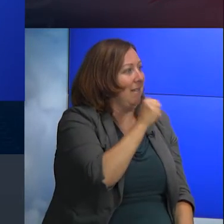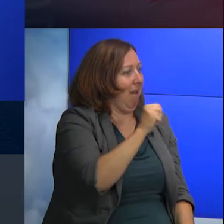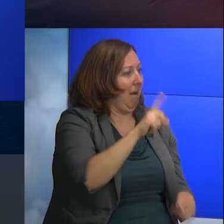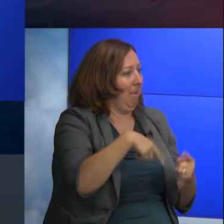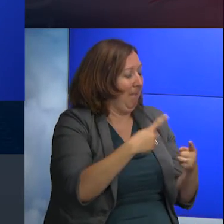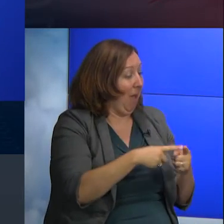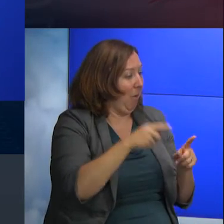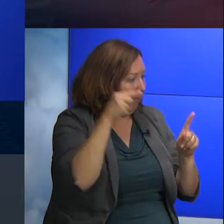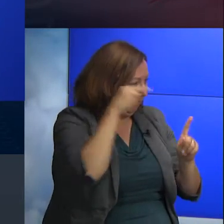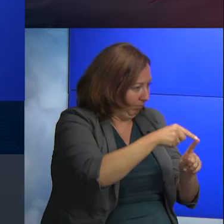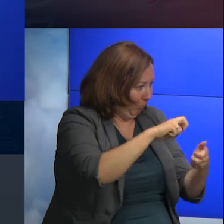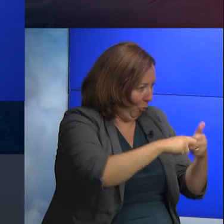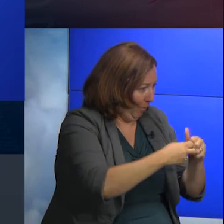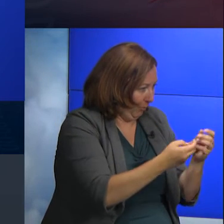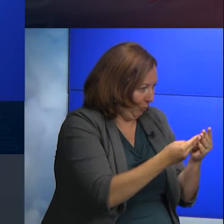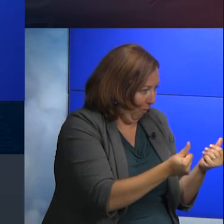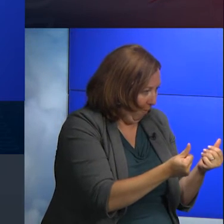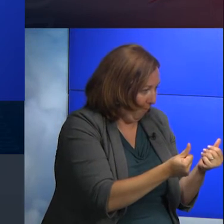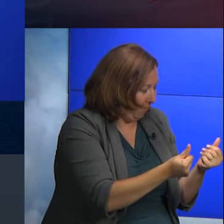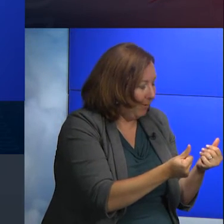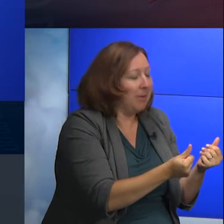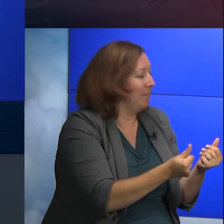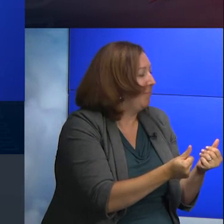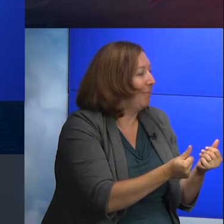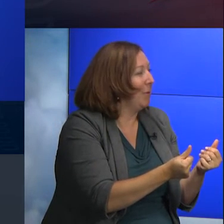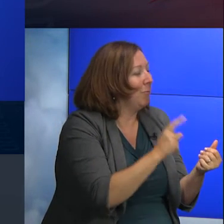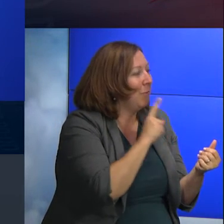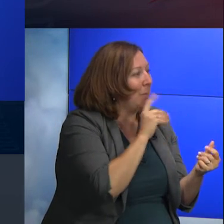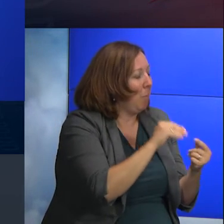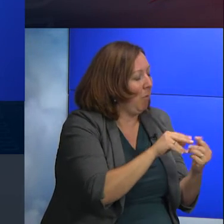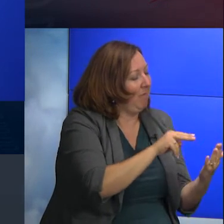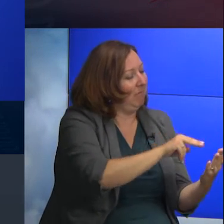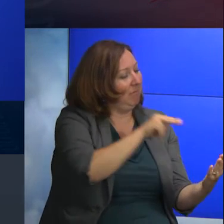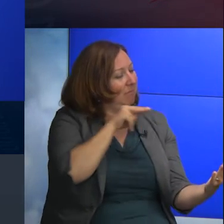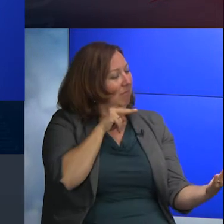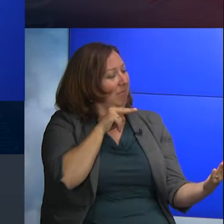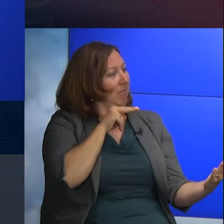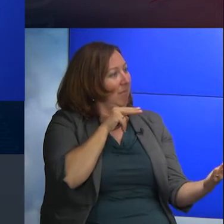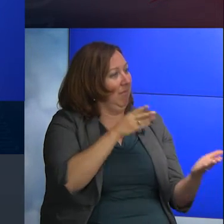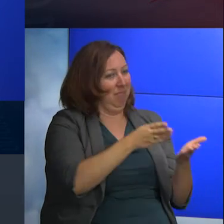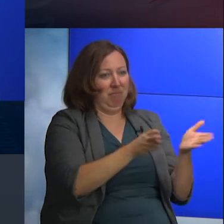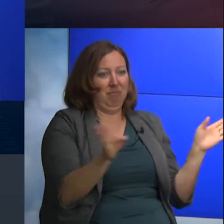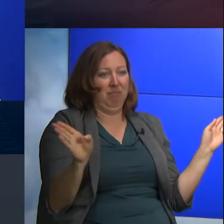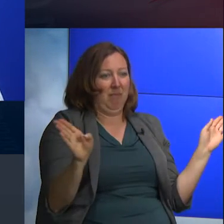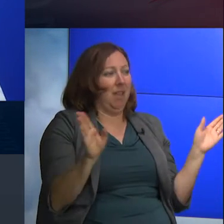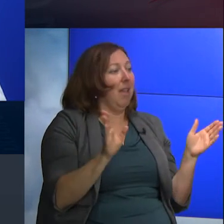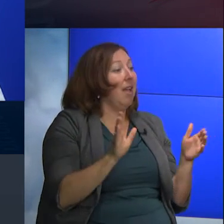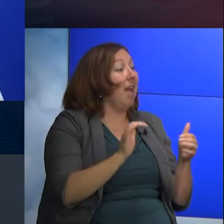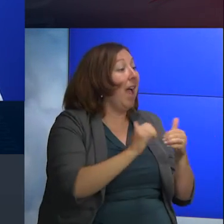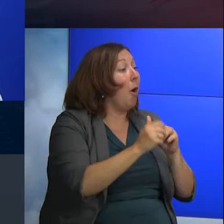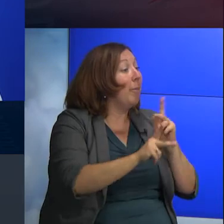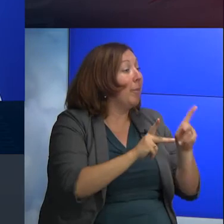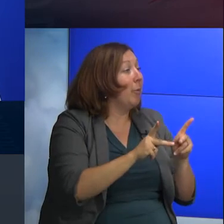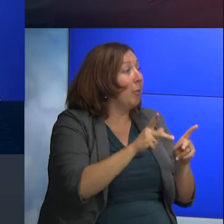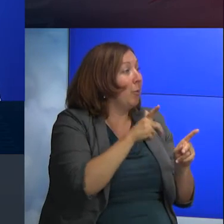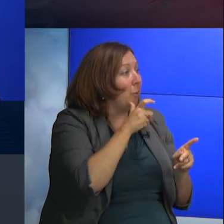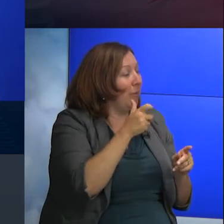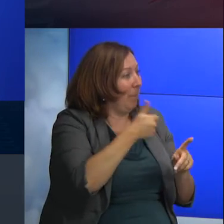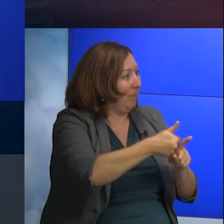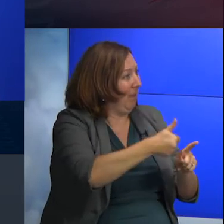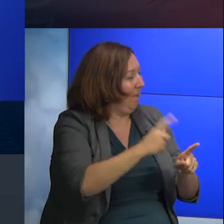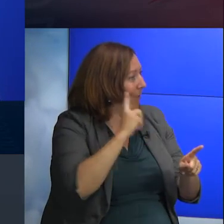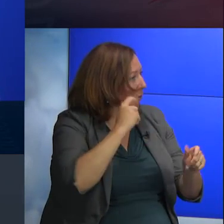taking a look at some additional work related to how people perceive sound who have hearing loss and